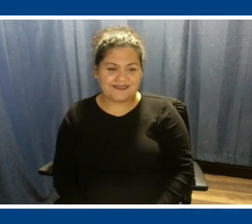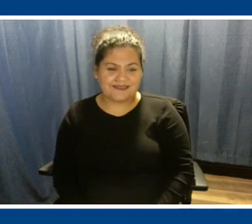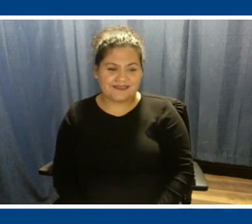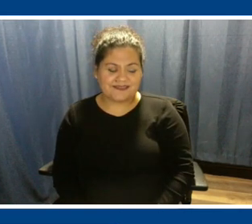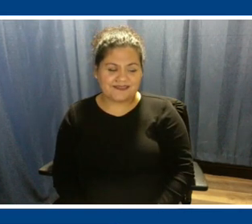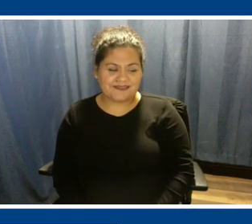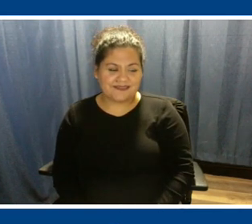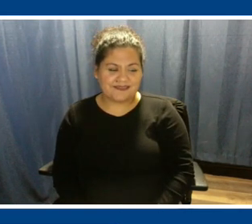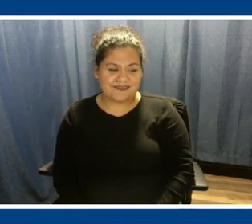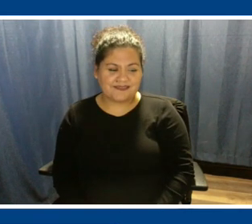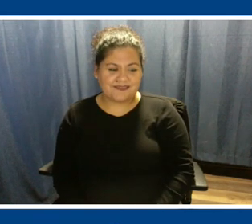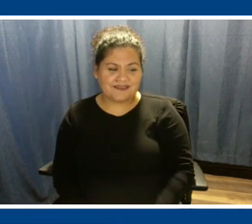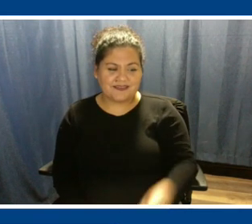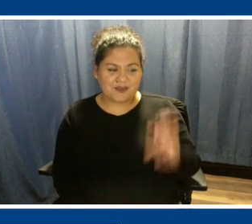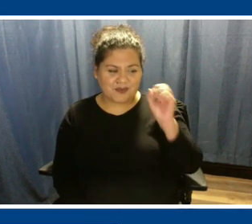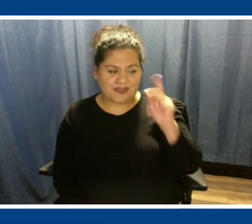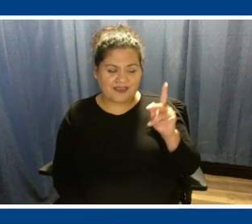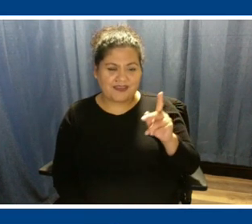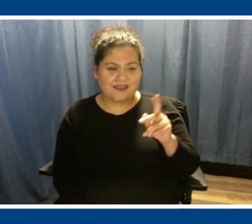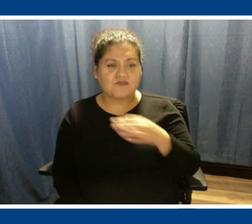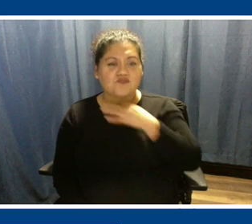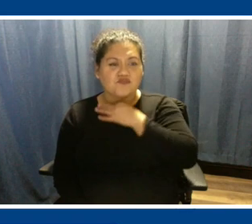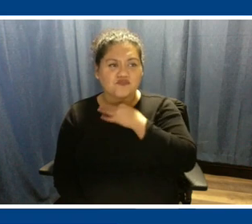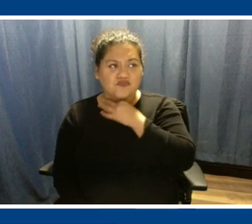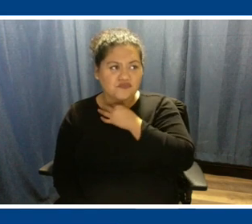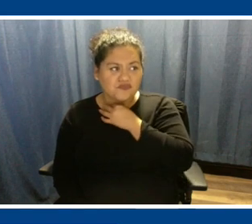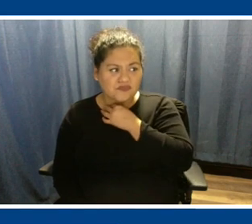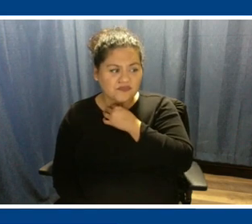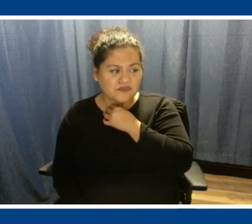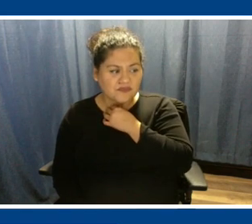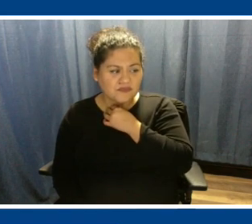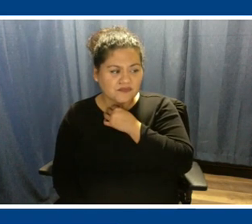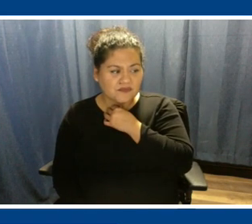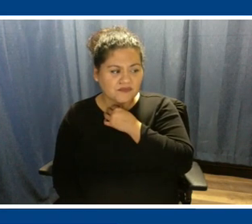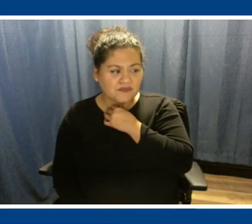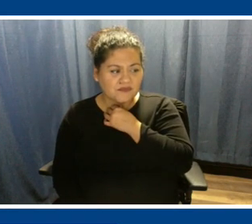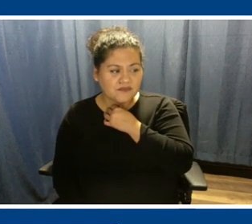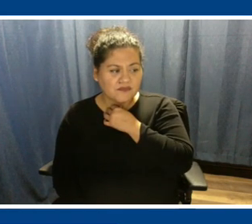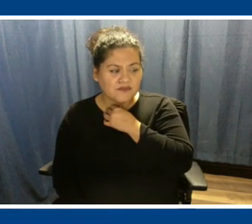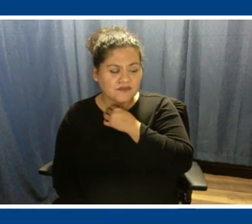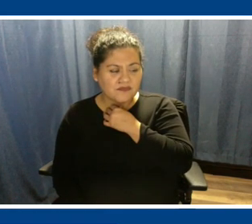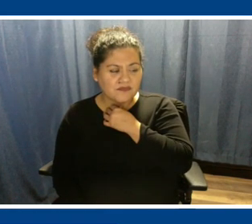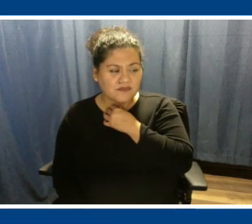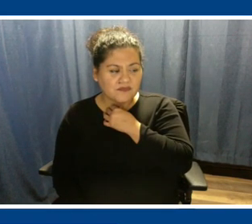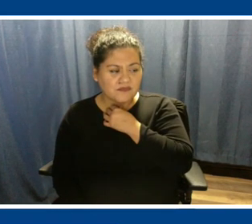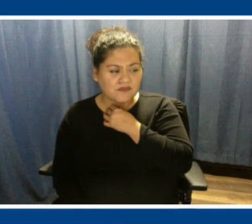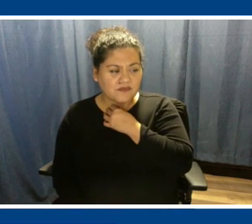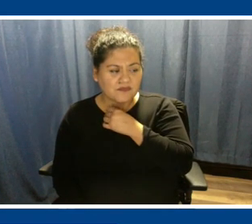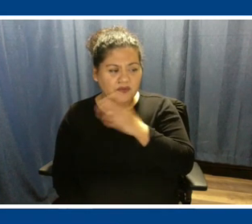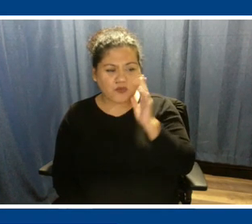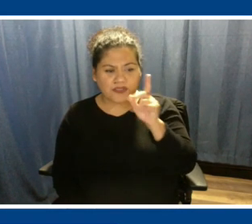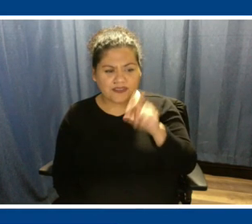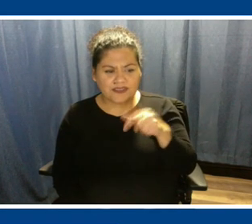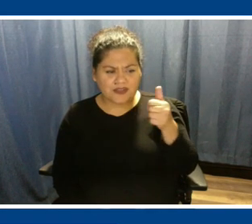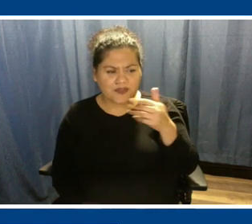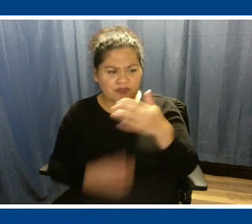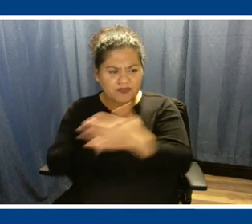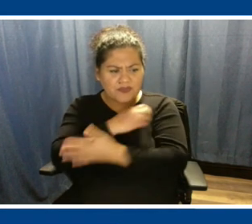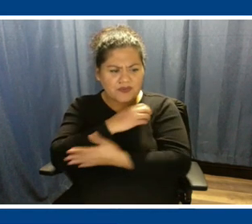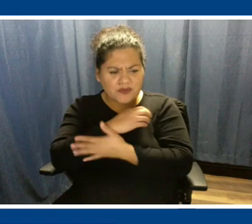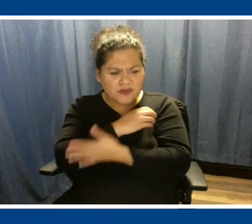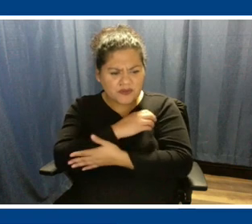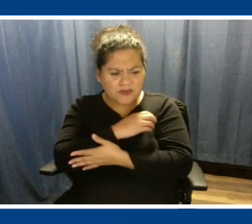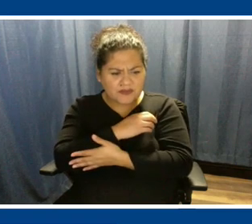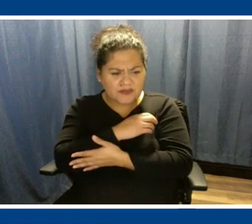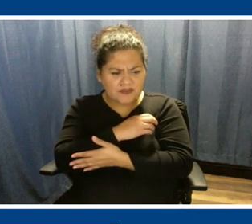Okay. I wanted to know if you're going to need other countries to help when we don't have enough gas.